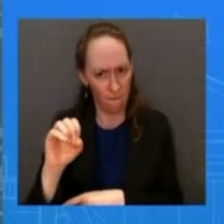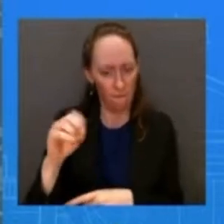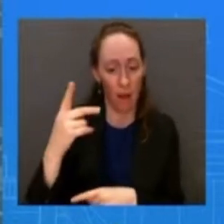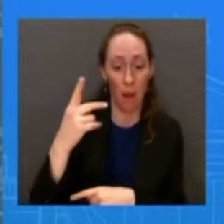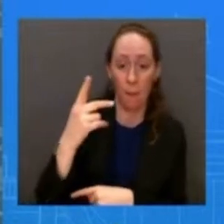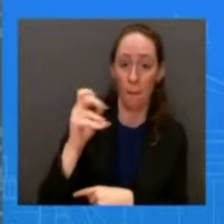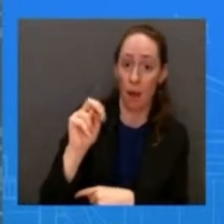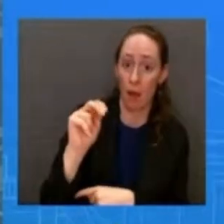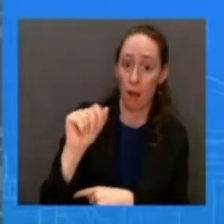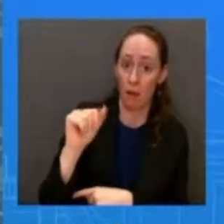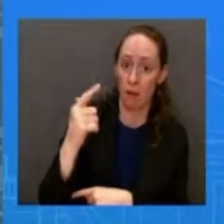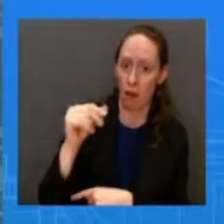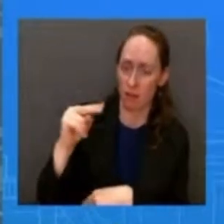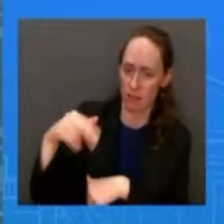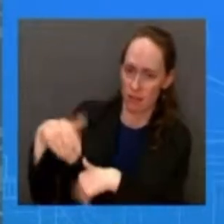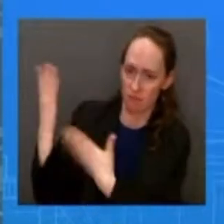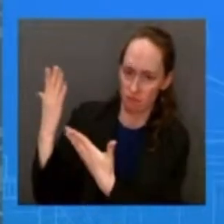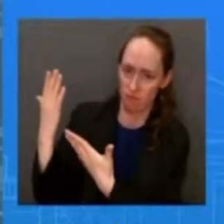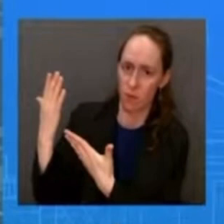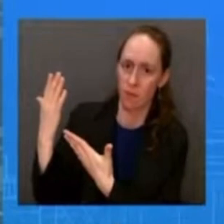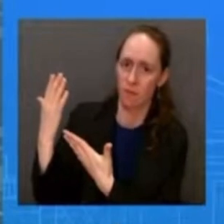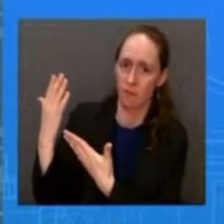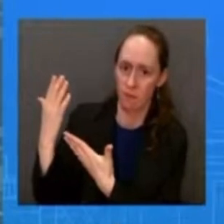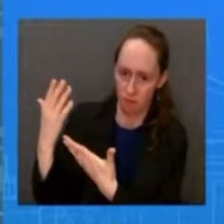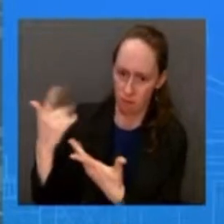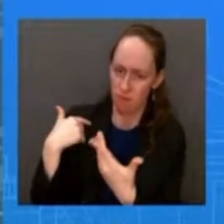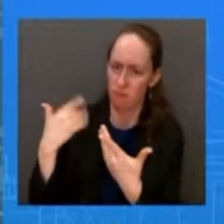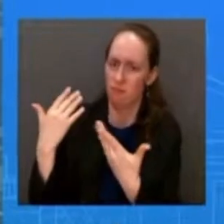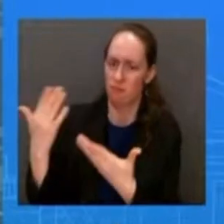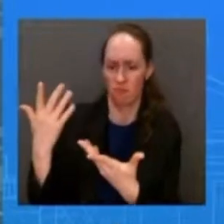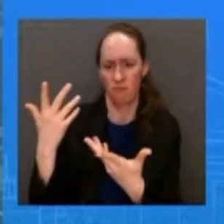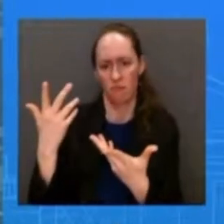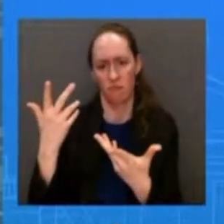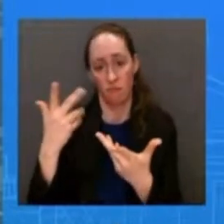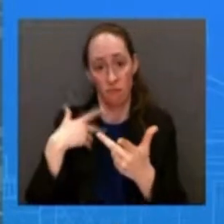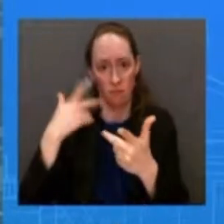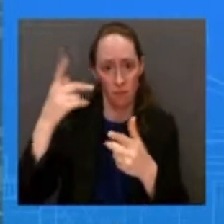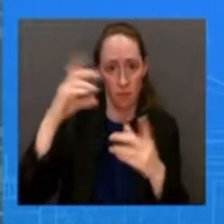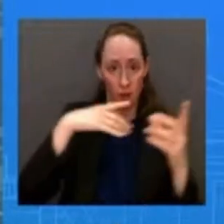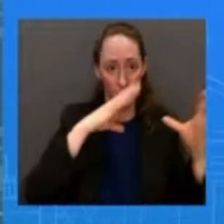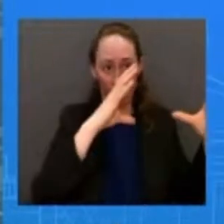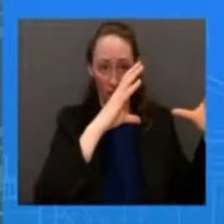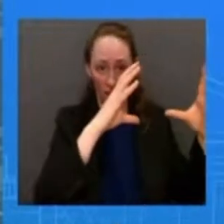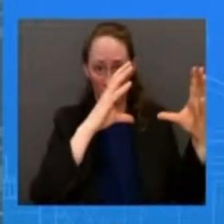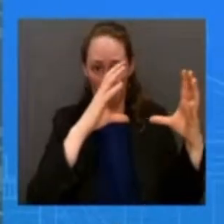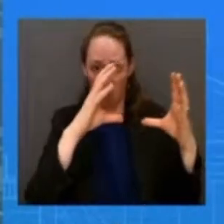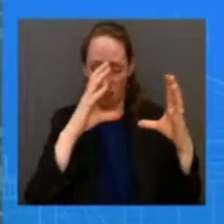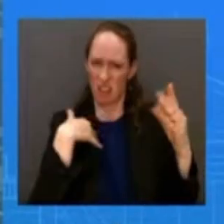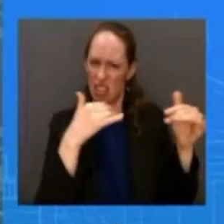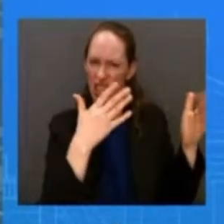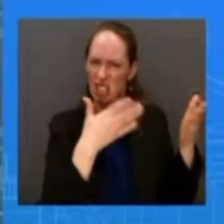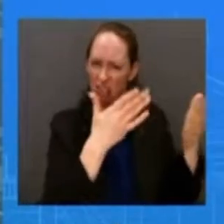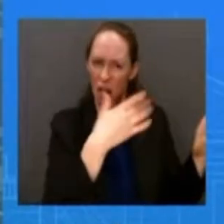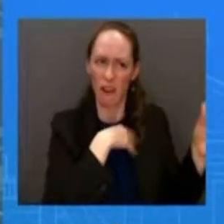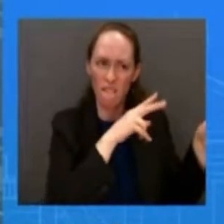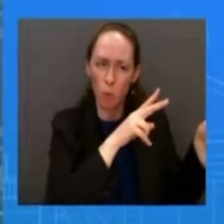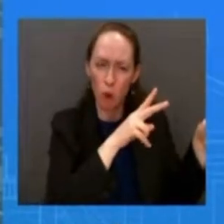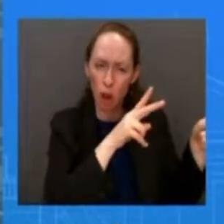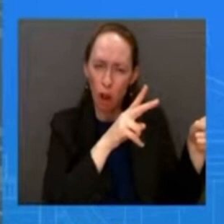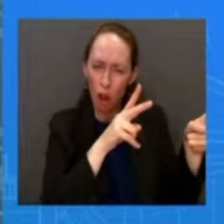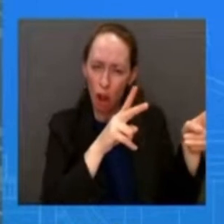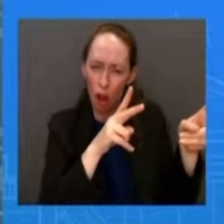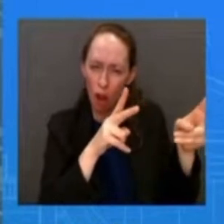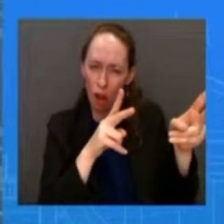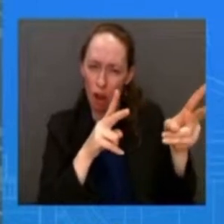that we should follow the path and he agreed they followed the path but he also said the moment that they can to shoot it down and that's what